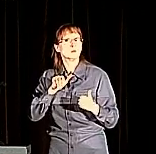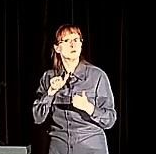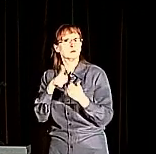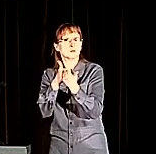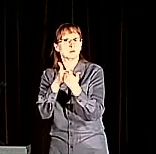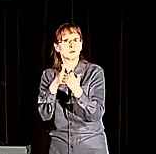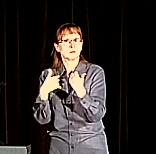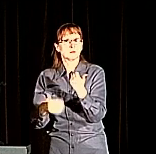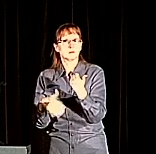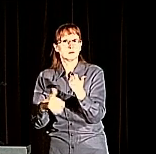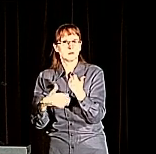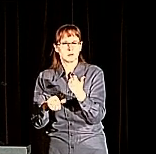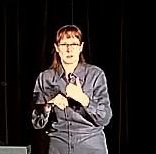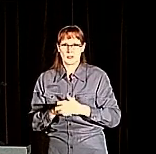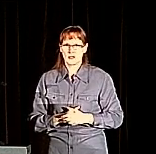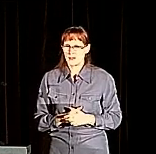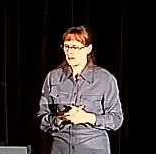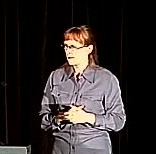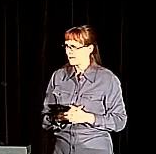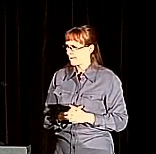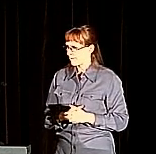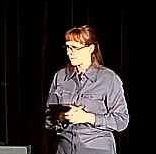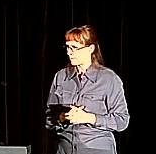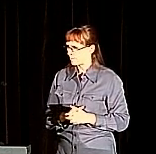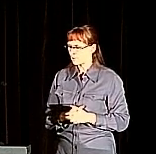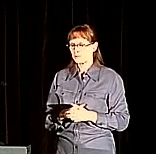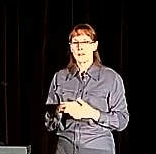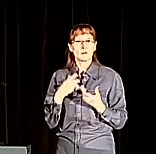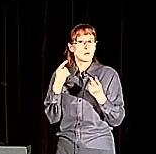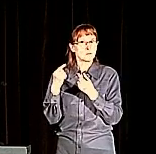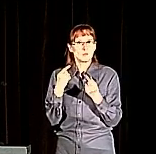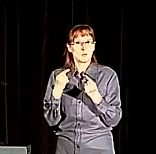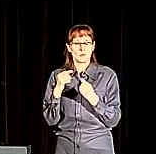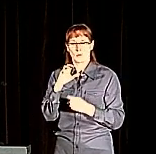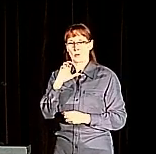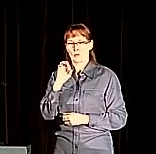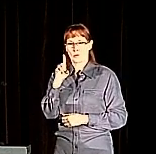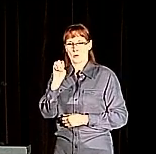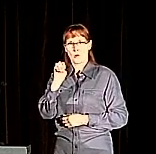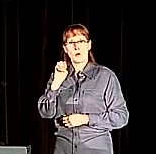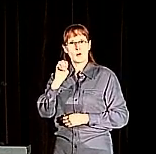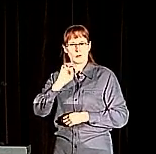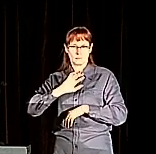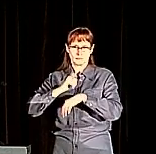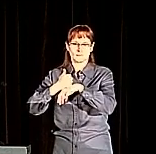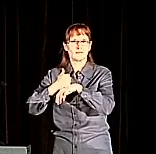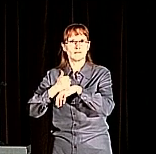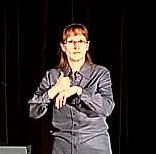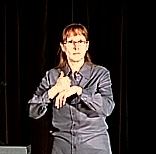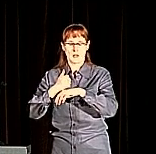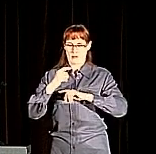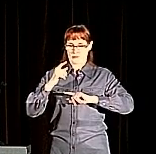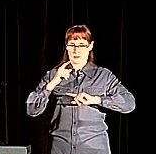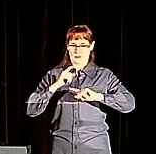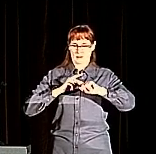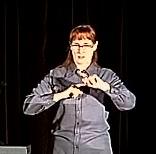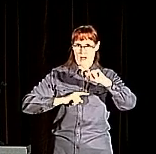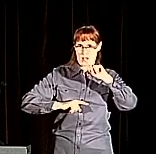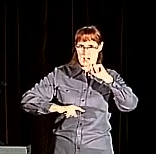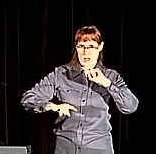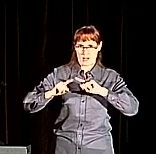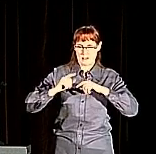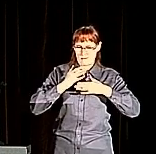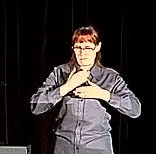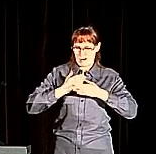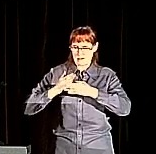So the coding tool allowed us to assign labels to different parts of the signs, so that the computer